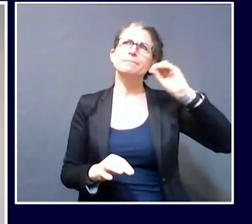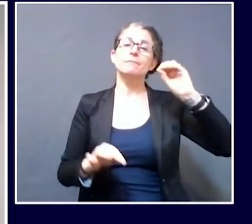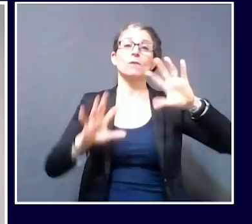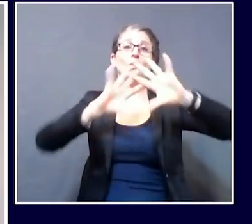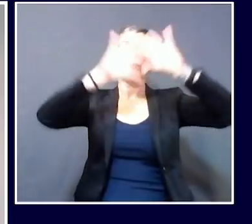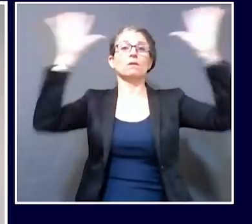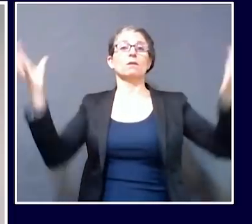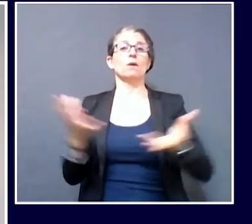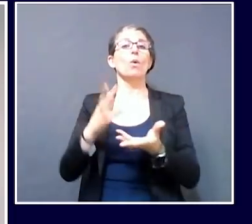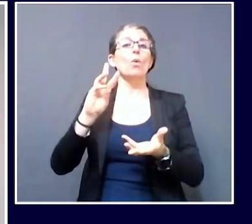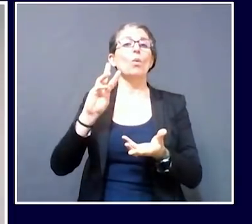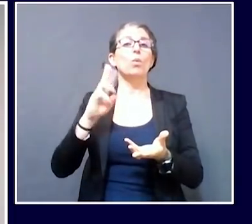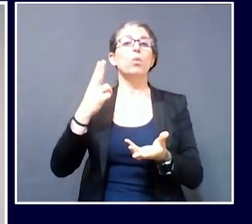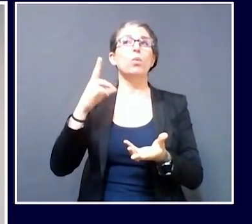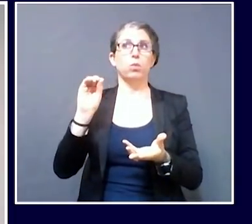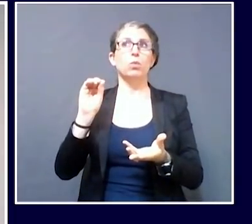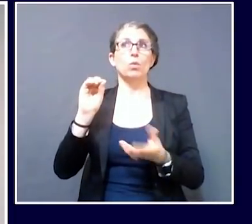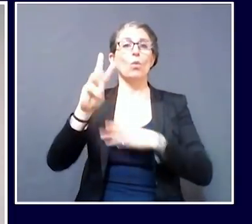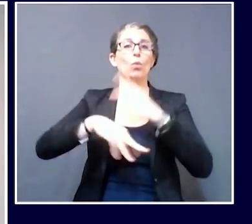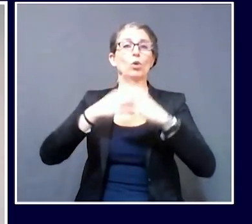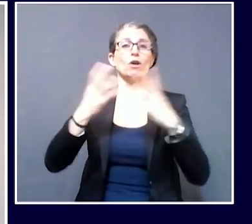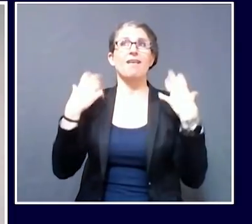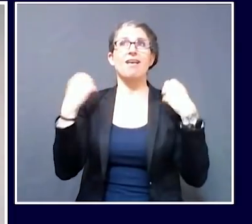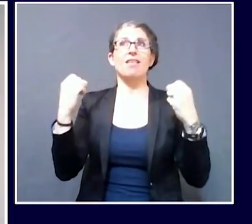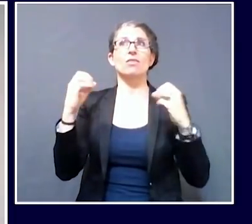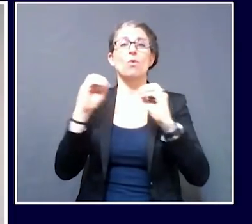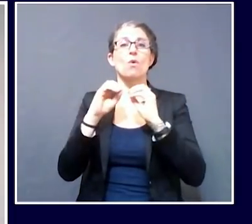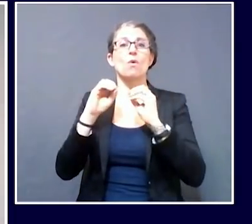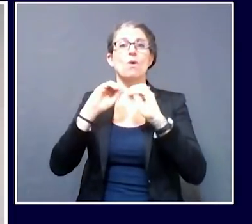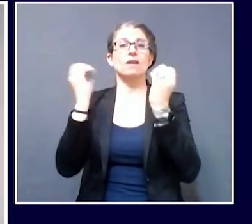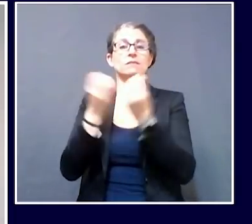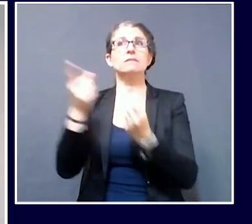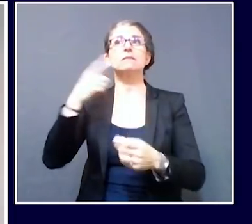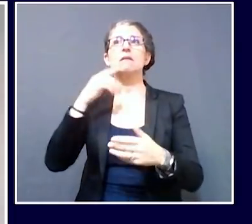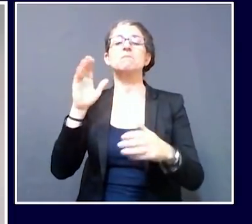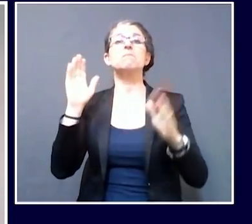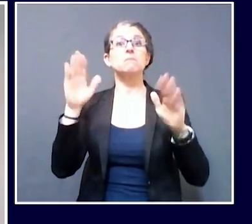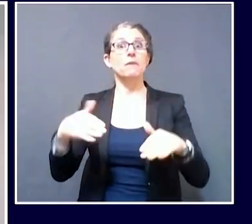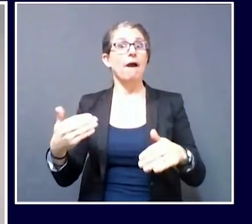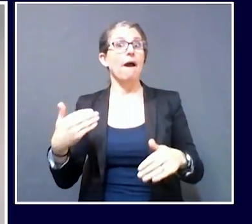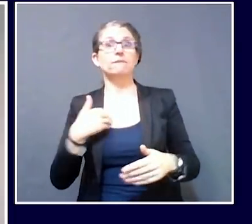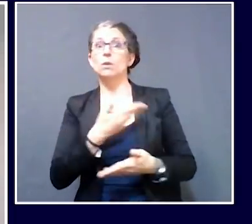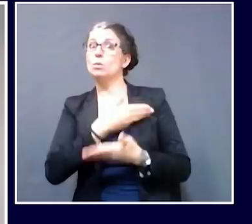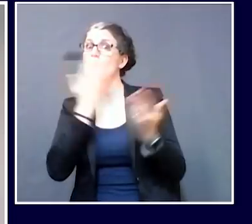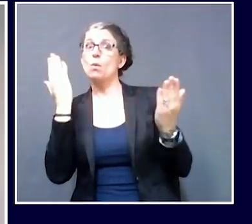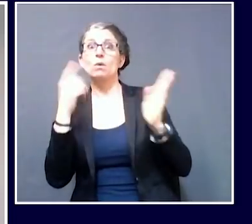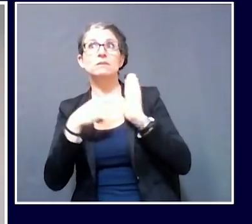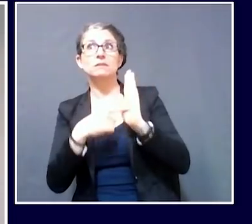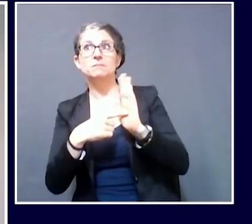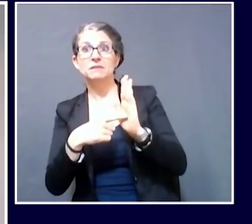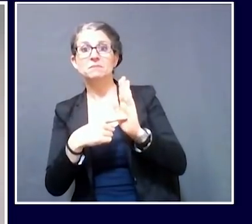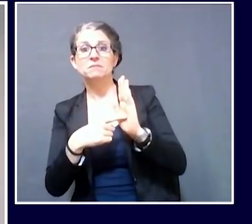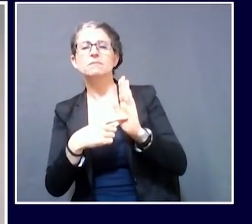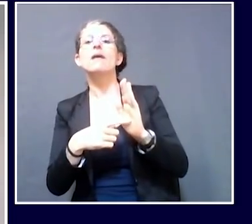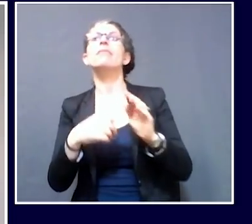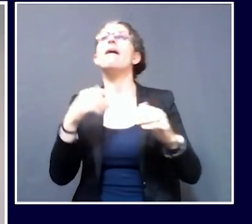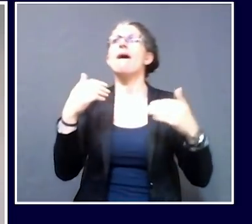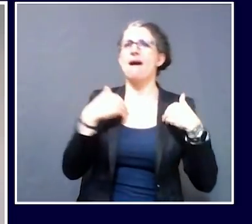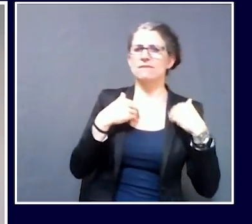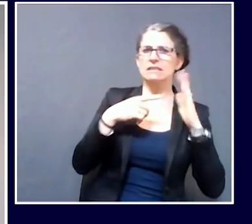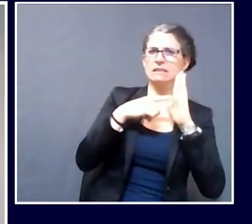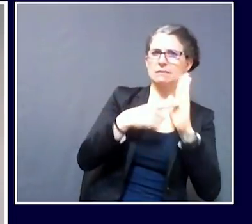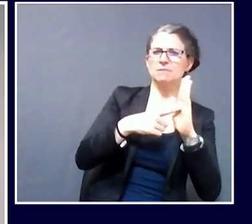asymptomatic transmission on Monday, and then they sort of walked it back today. I think maybe there's some confusion about that. If you could just